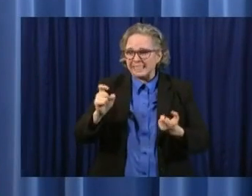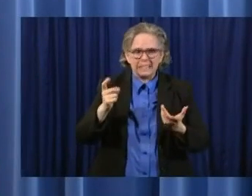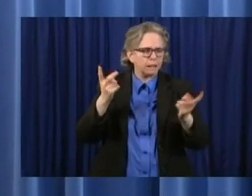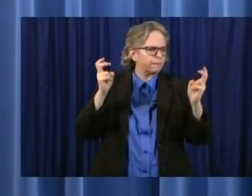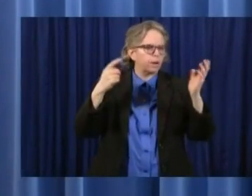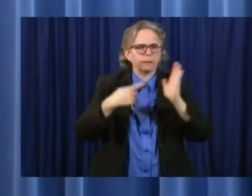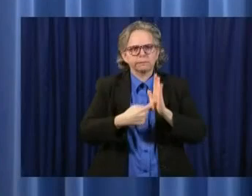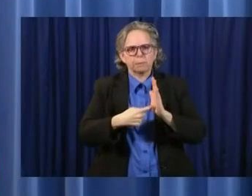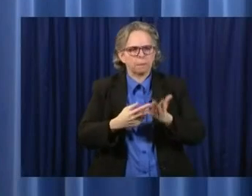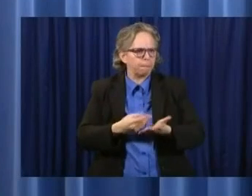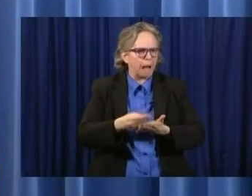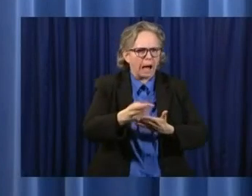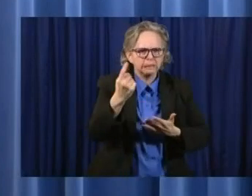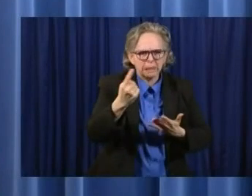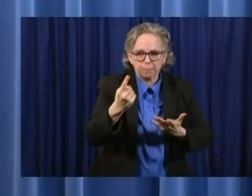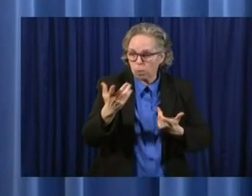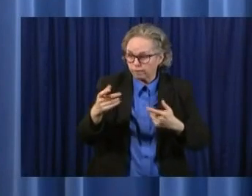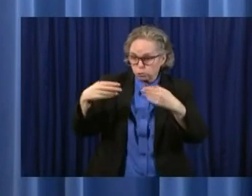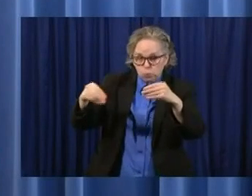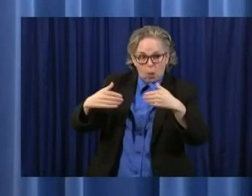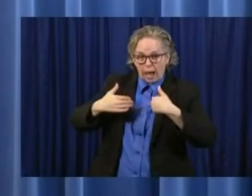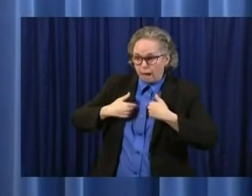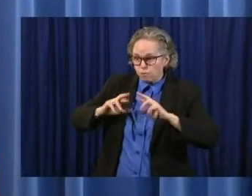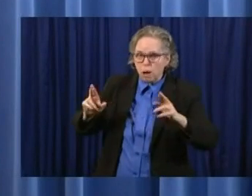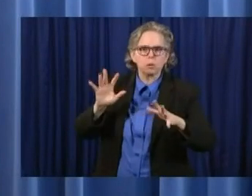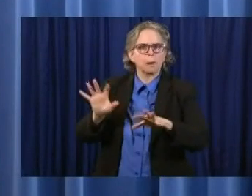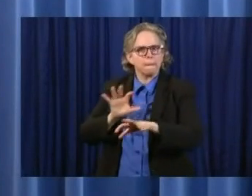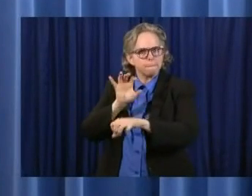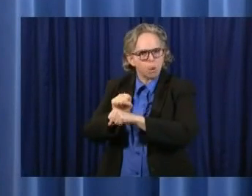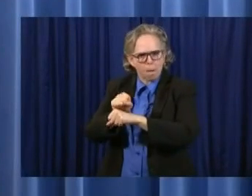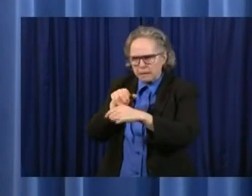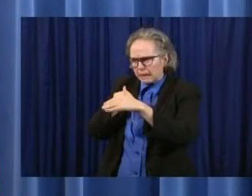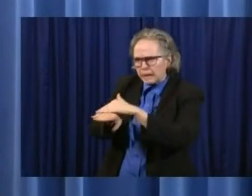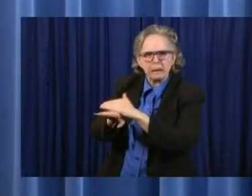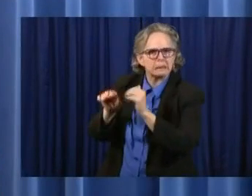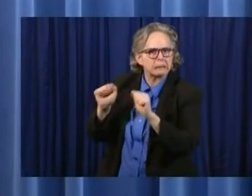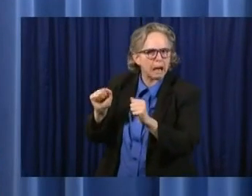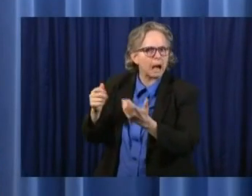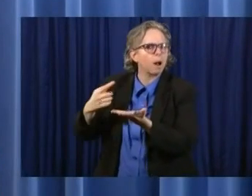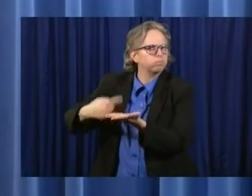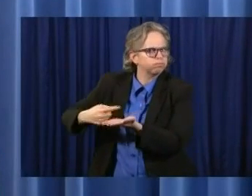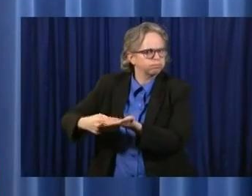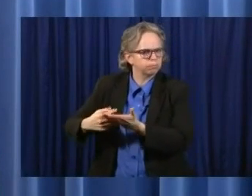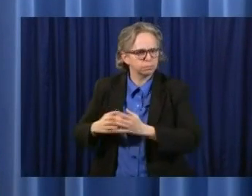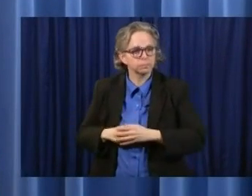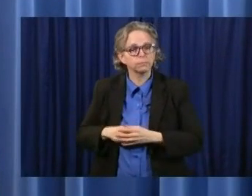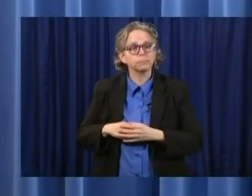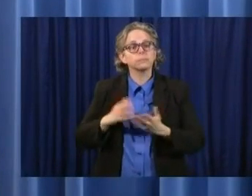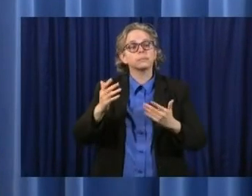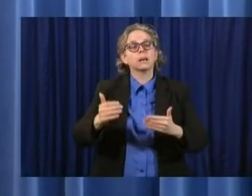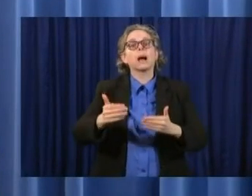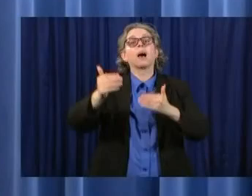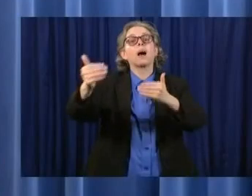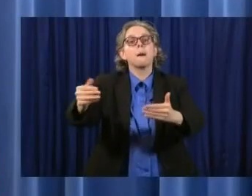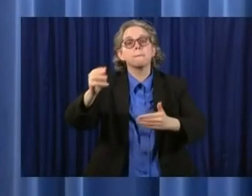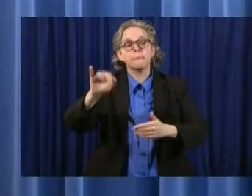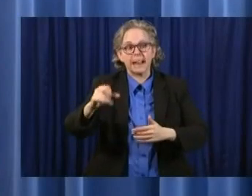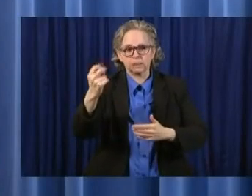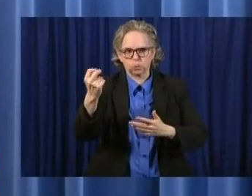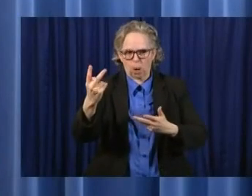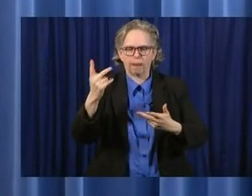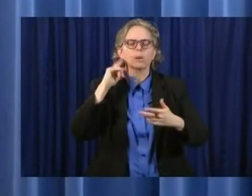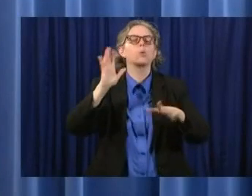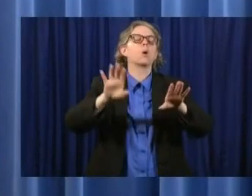but everybody will be open on May 12th. And the other working groups are working very, very hard